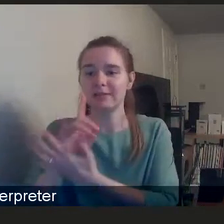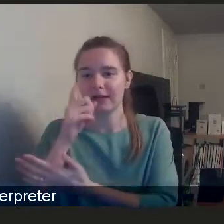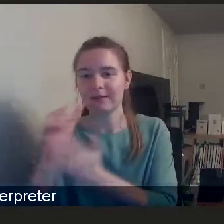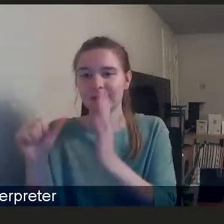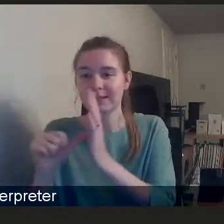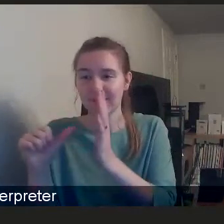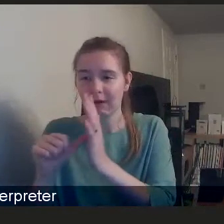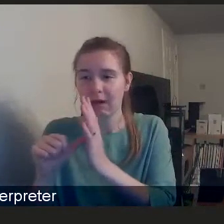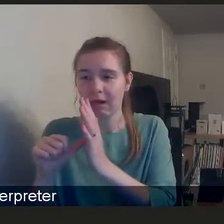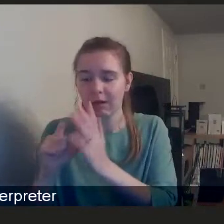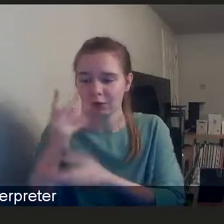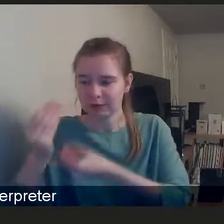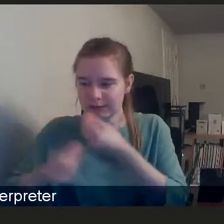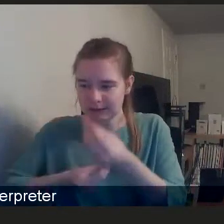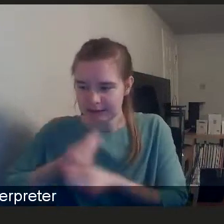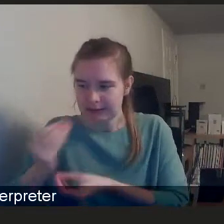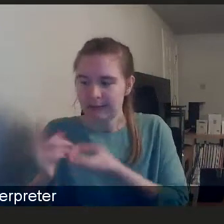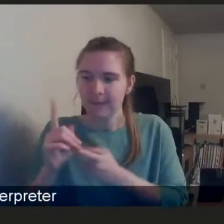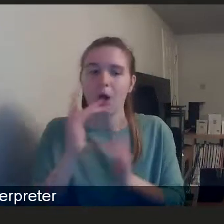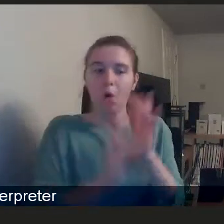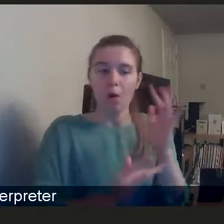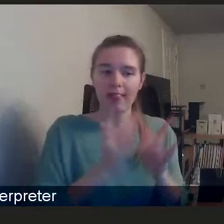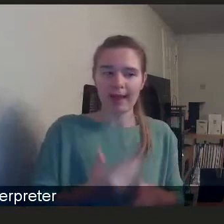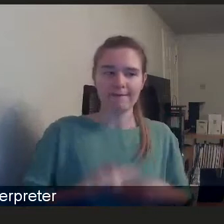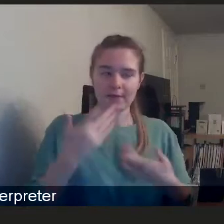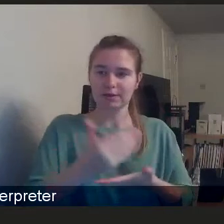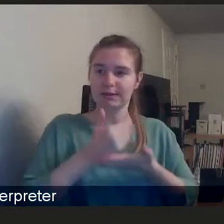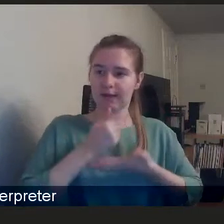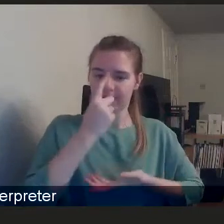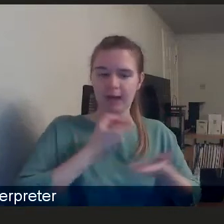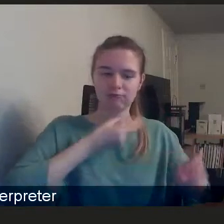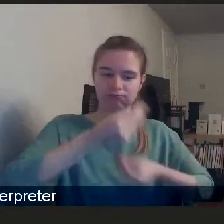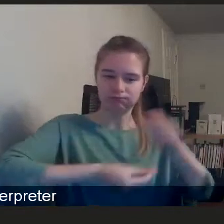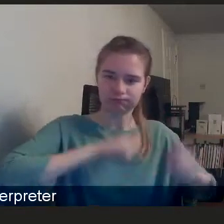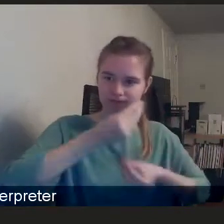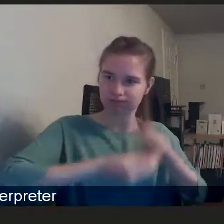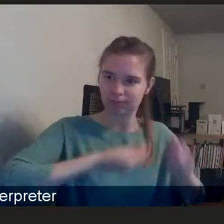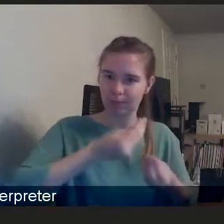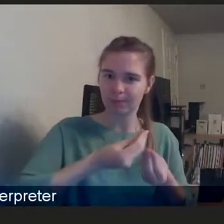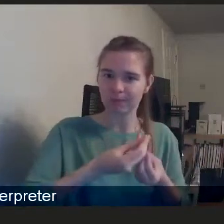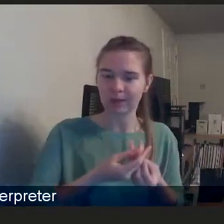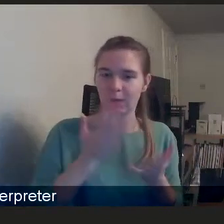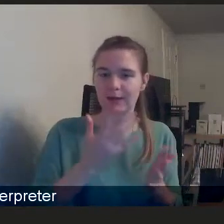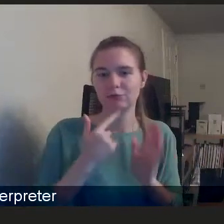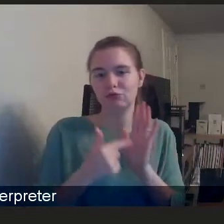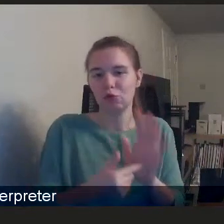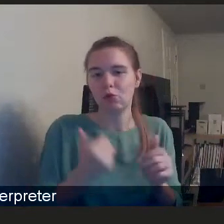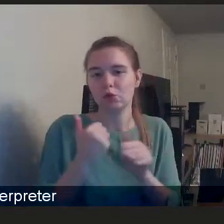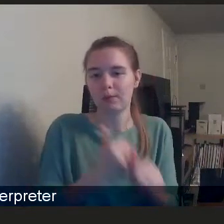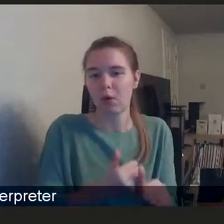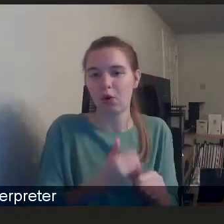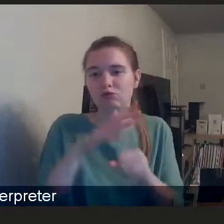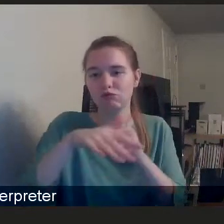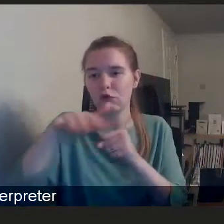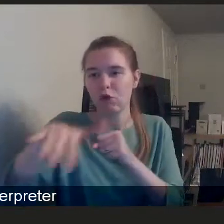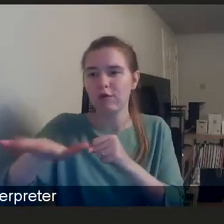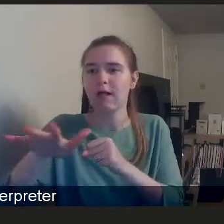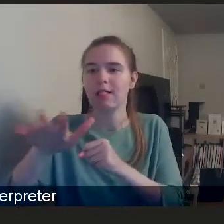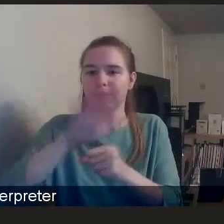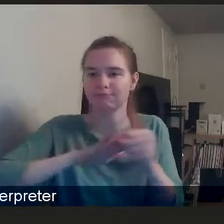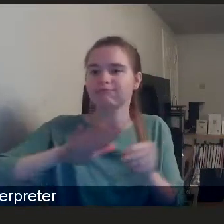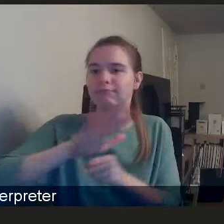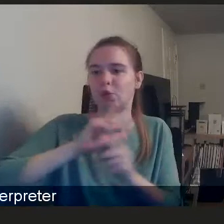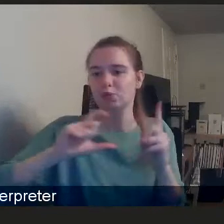do digitally, and I think that's something that we need, you know, needs to be, needs to be explored as well, especially for rural and remote communities.